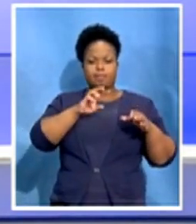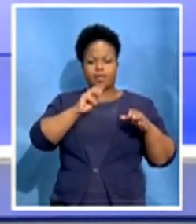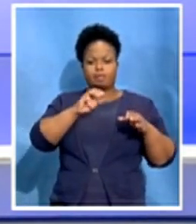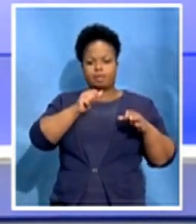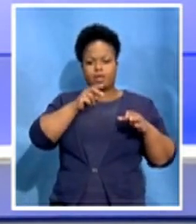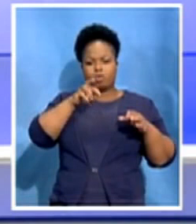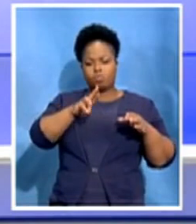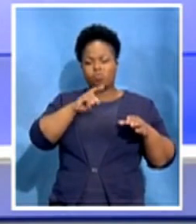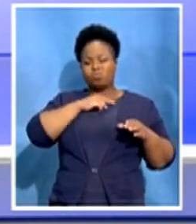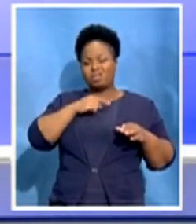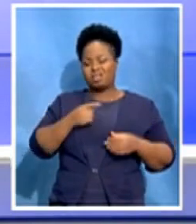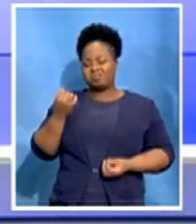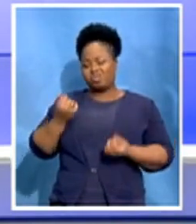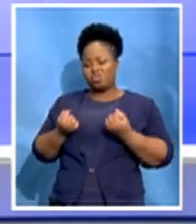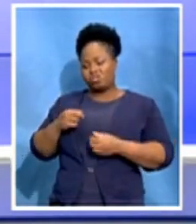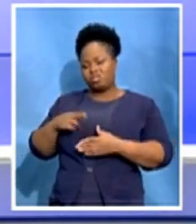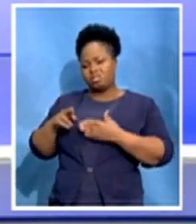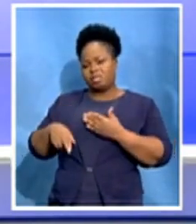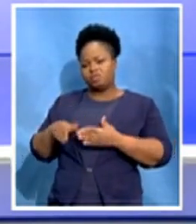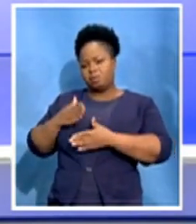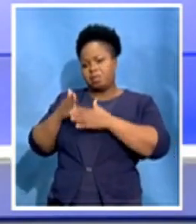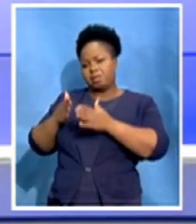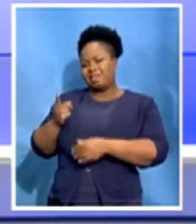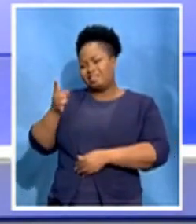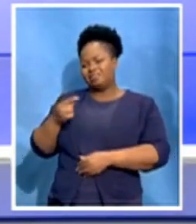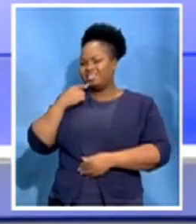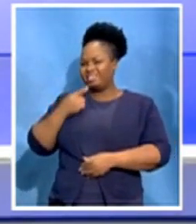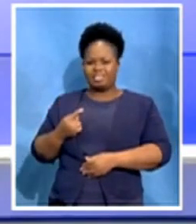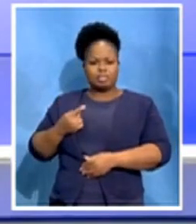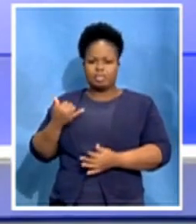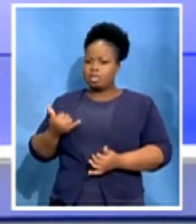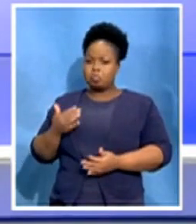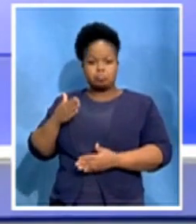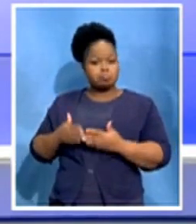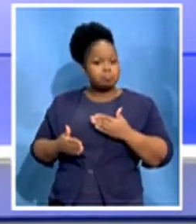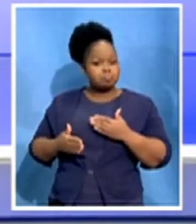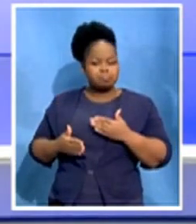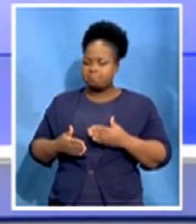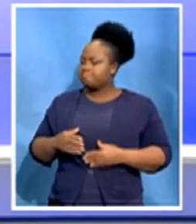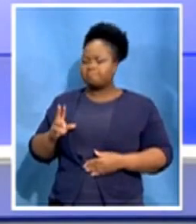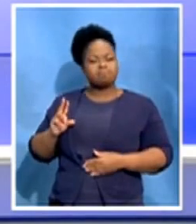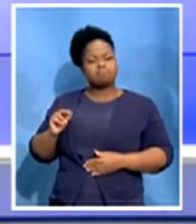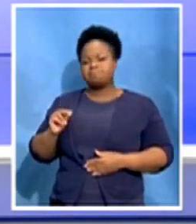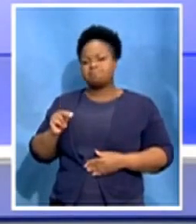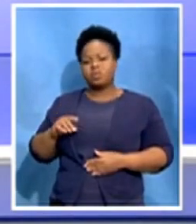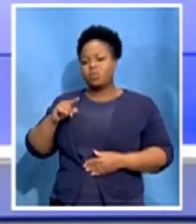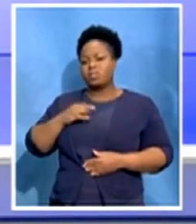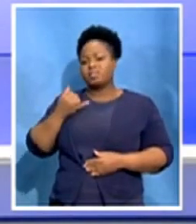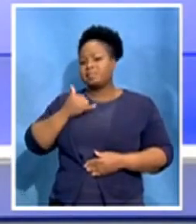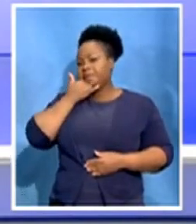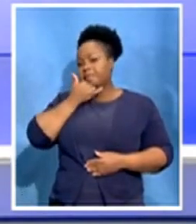saying this is not the end of the meta. They're still unhappy with the SABC's implementation